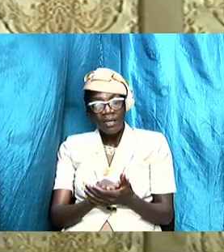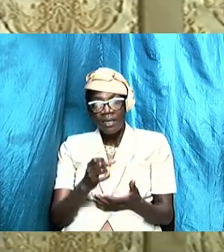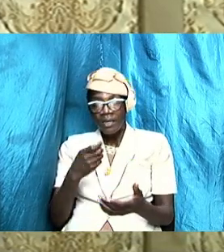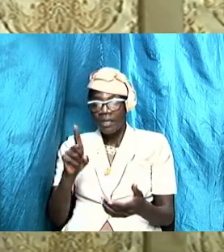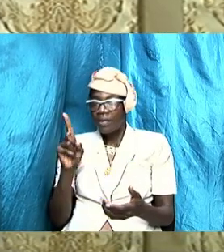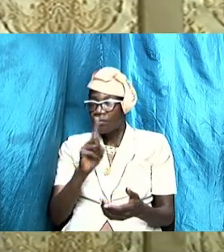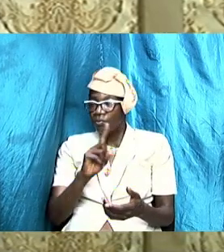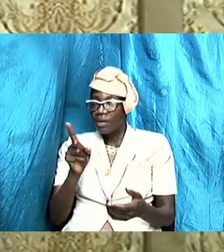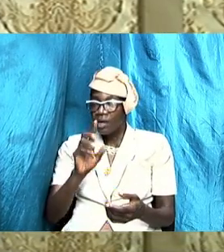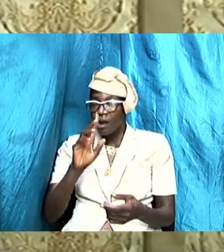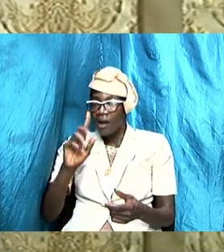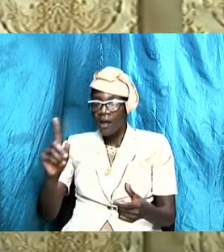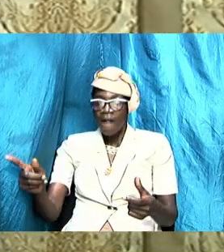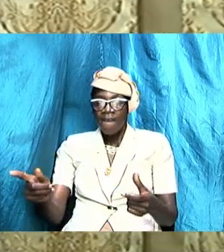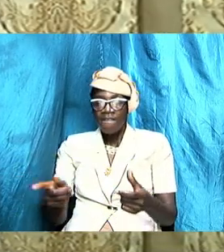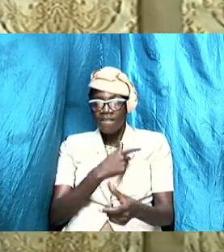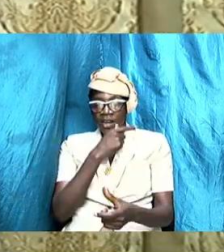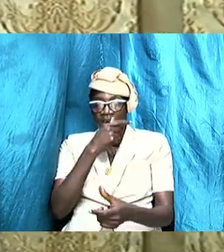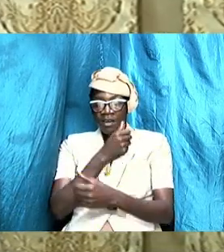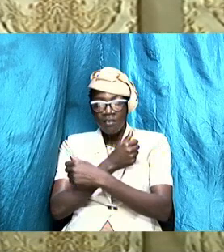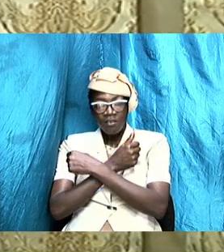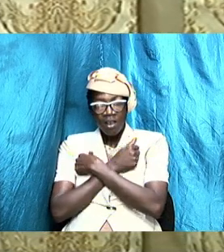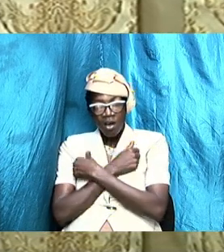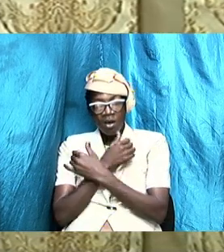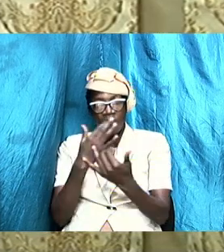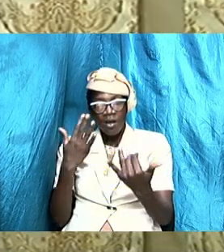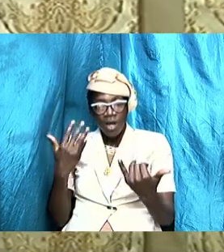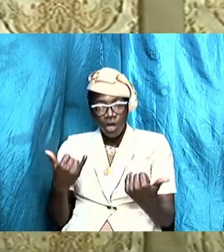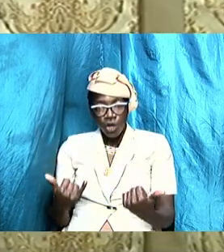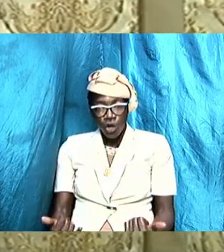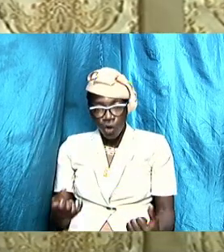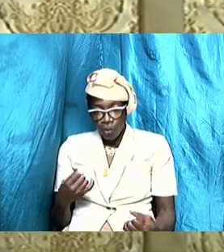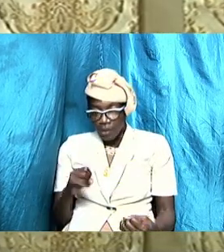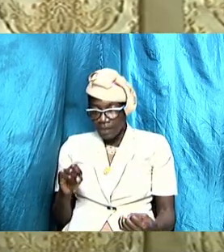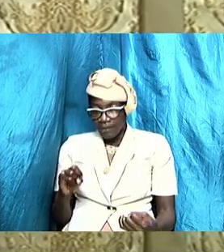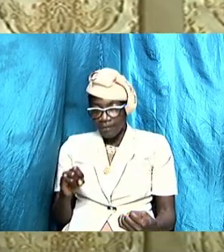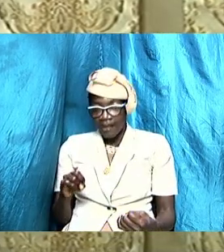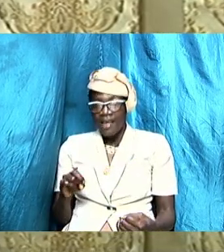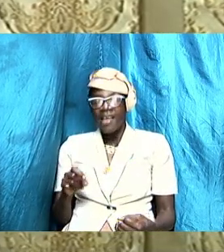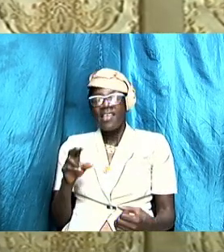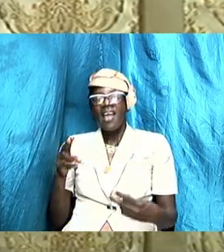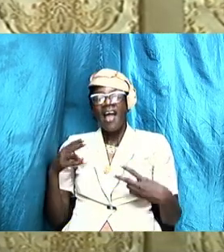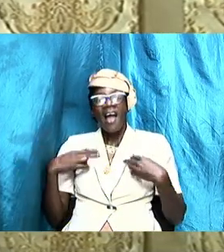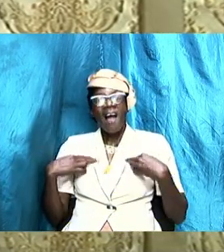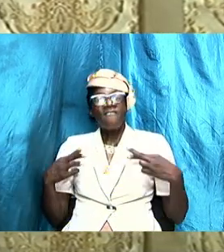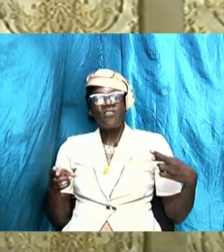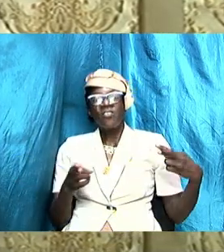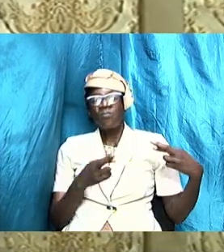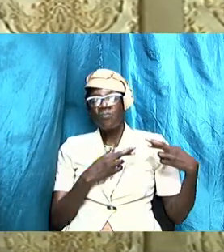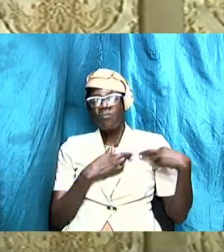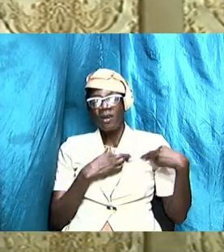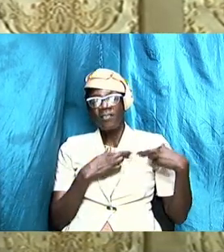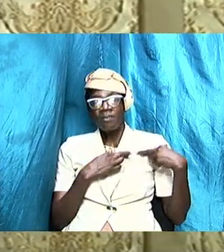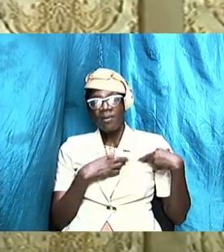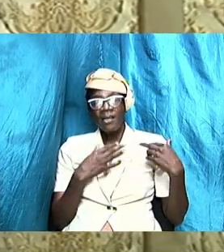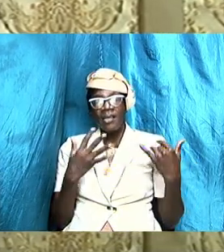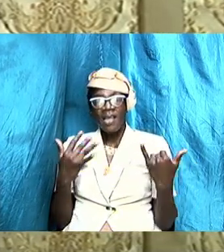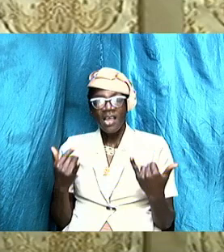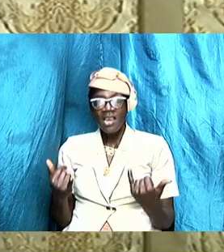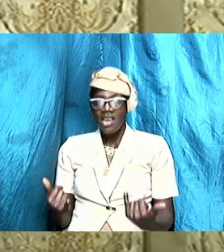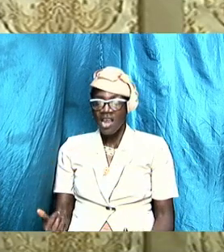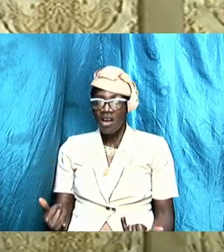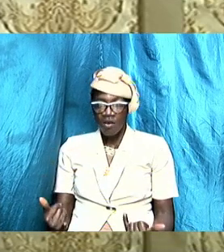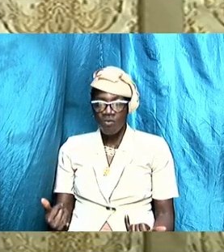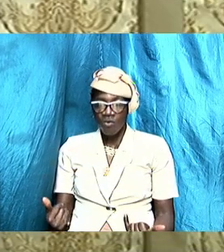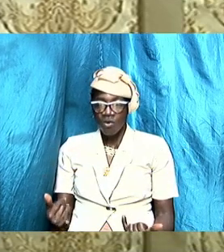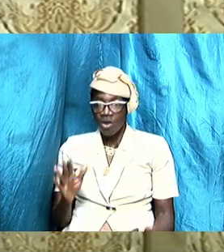your first love now is that is where you have responsibility now and your